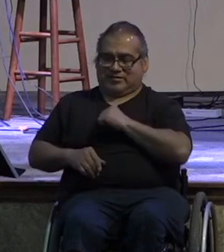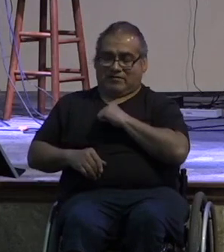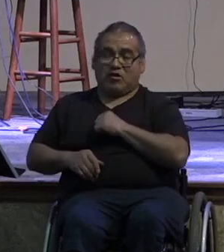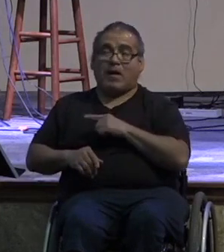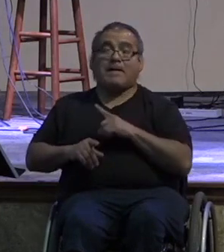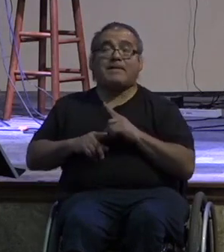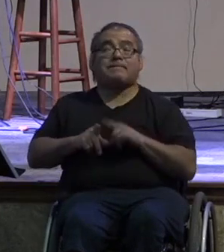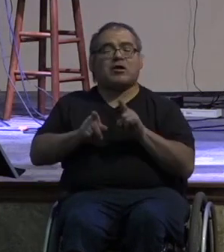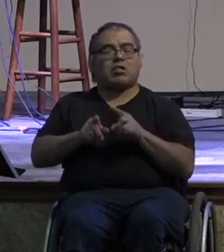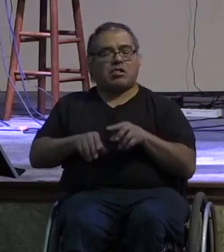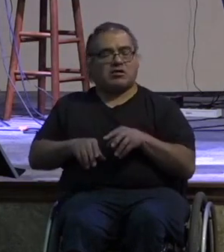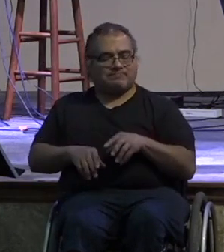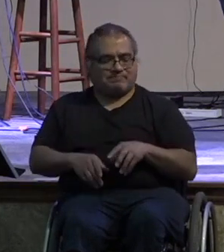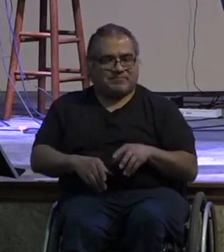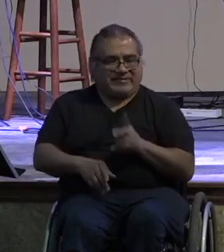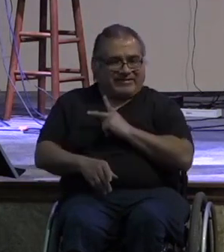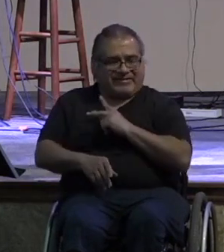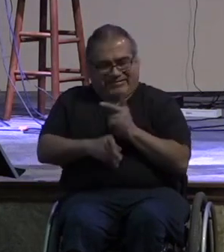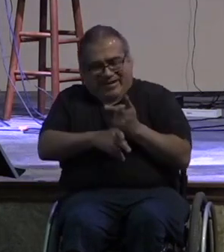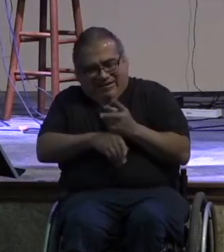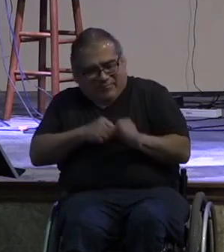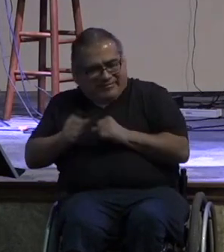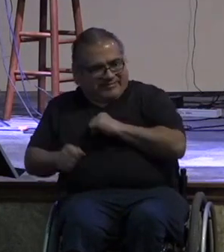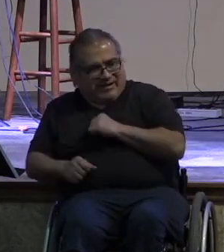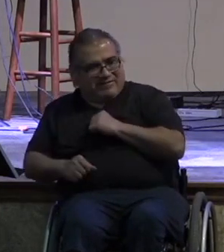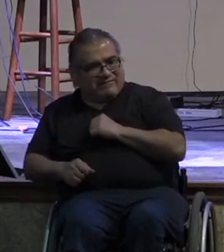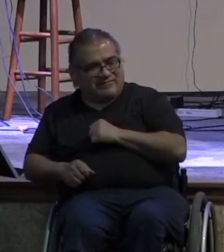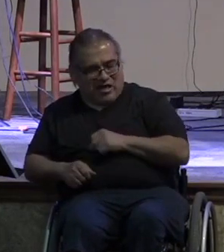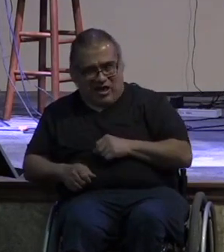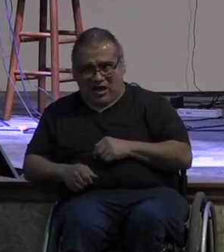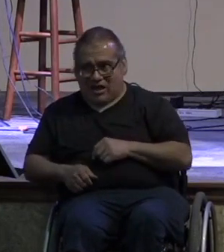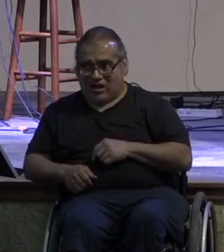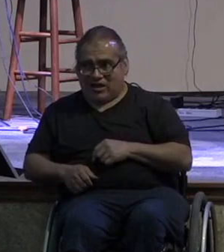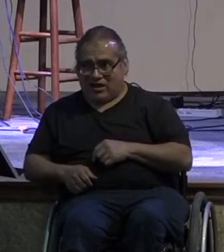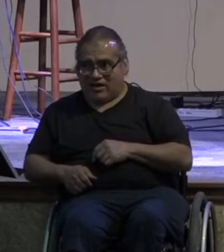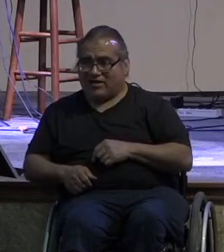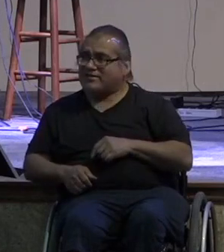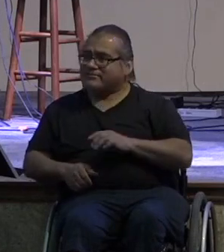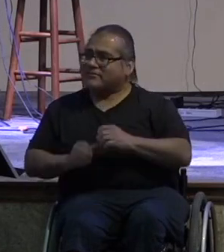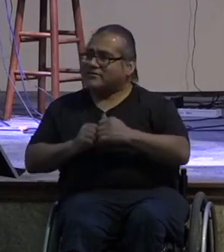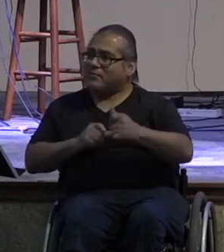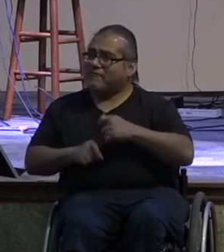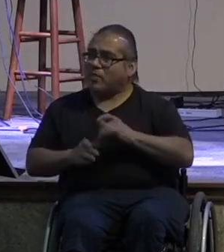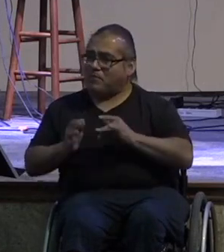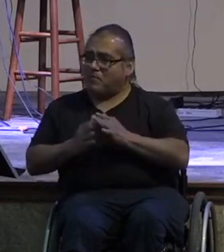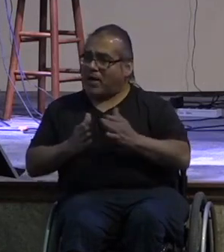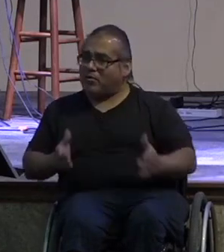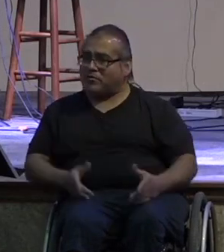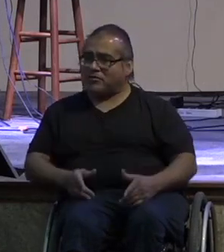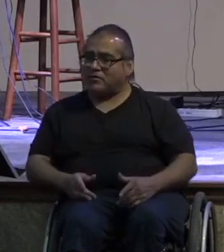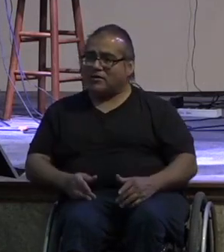but that pull yourself up by the bootstraps mentality is foreign to the world of the bible when we read the bible